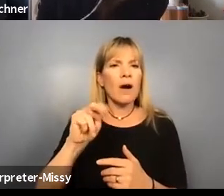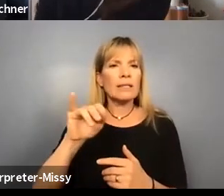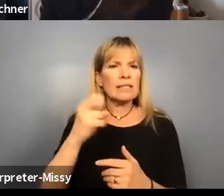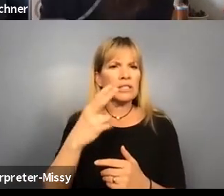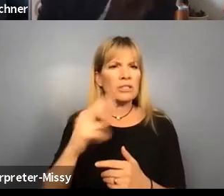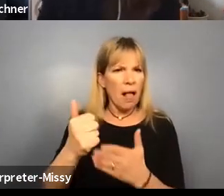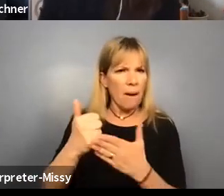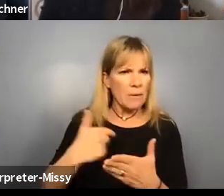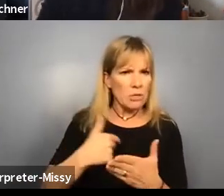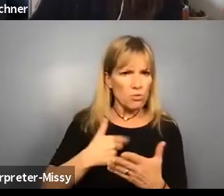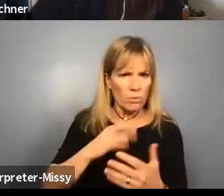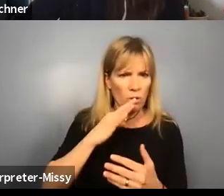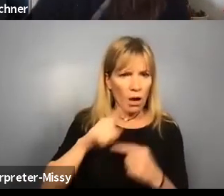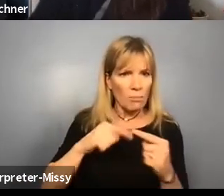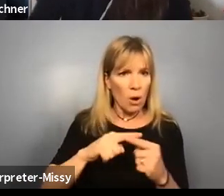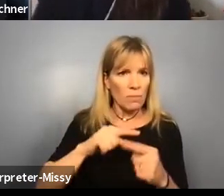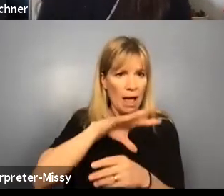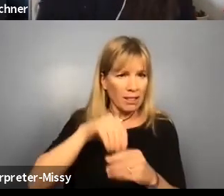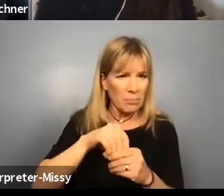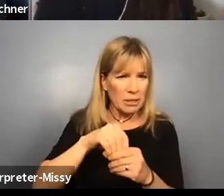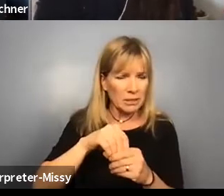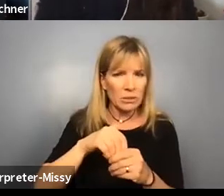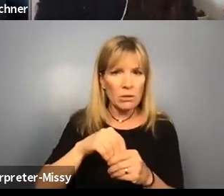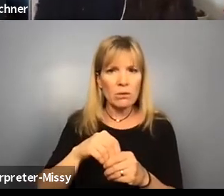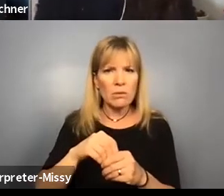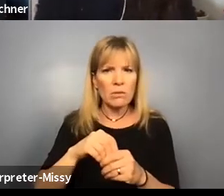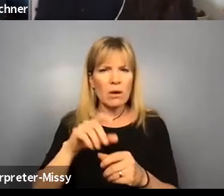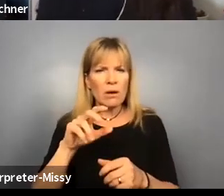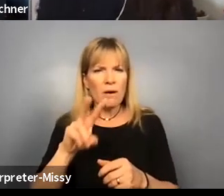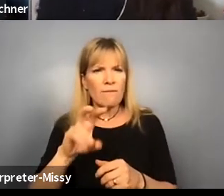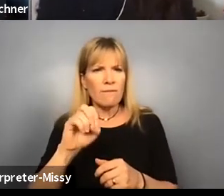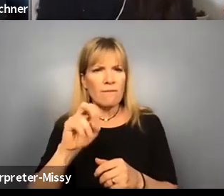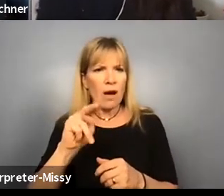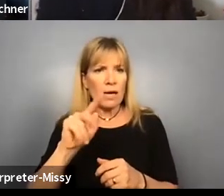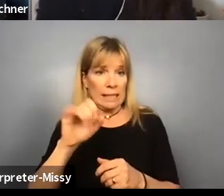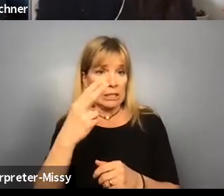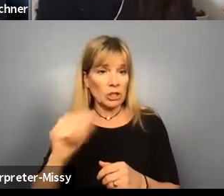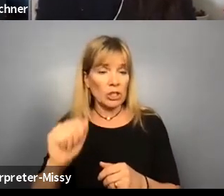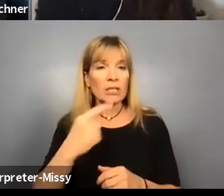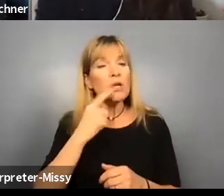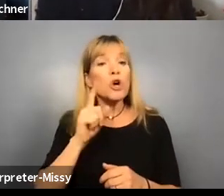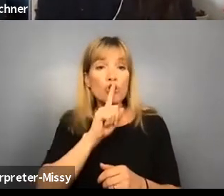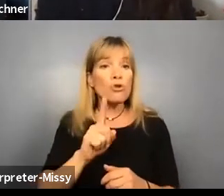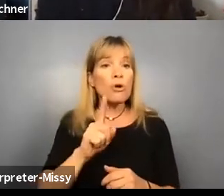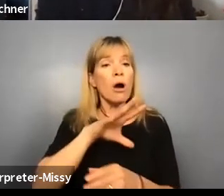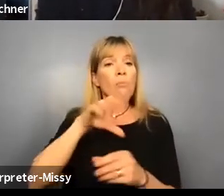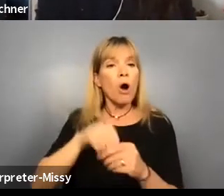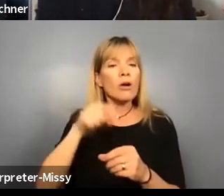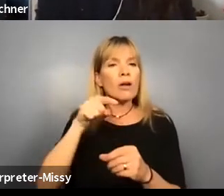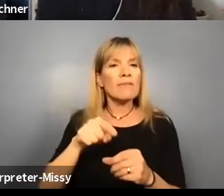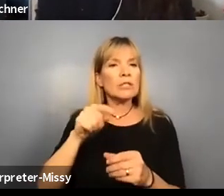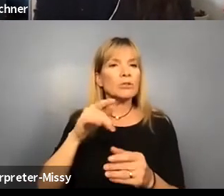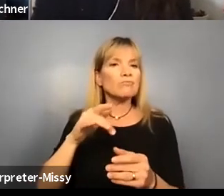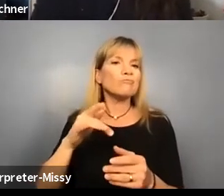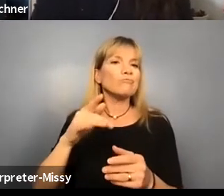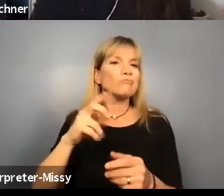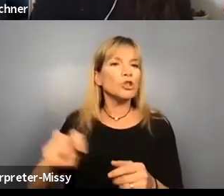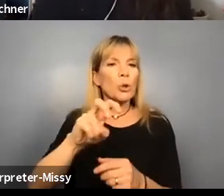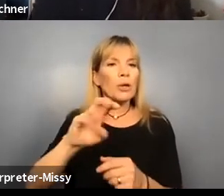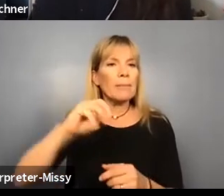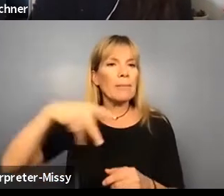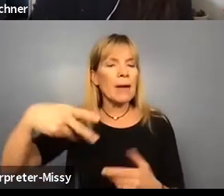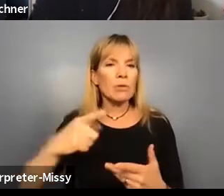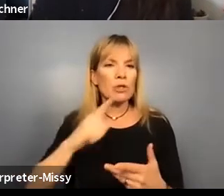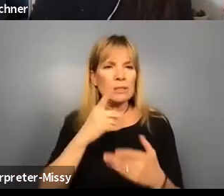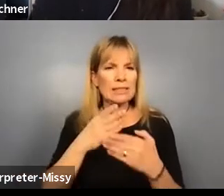a little bit. you want me to talk about the elements or? Sure. So we, part of the journey map, um, there's a divide